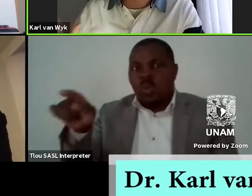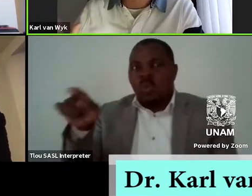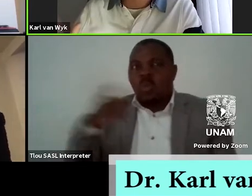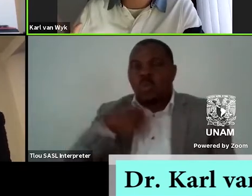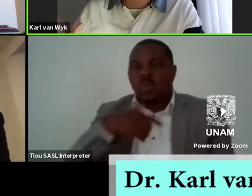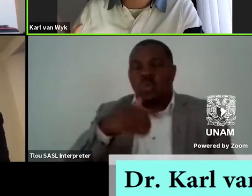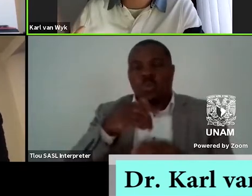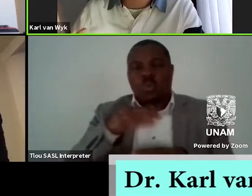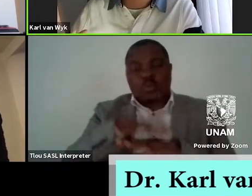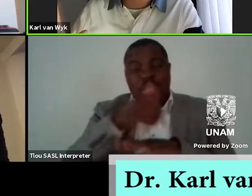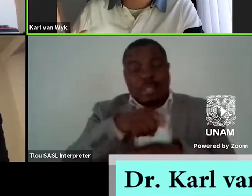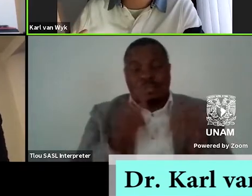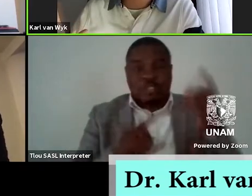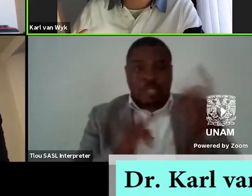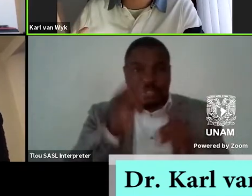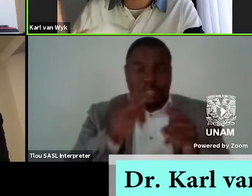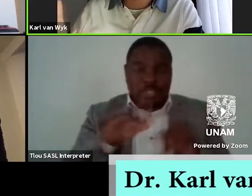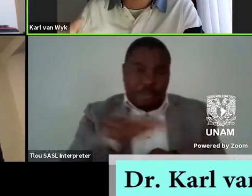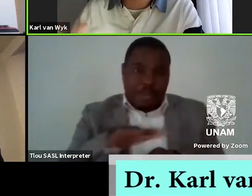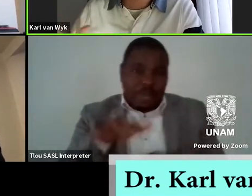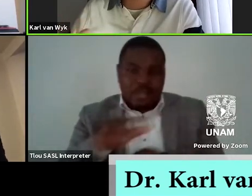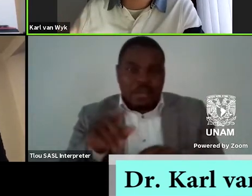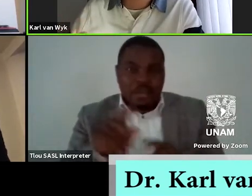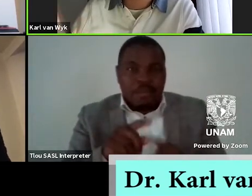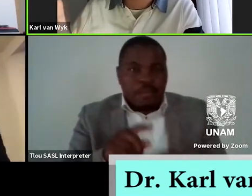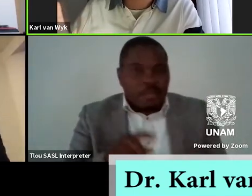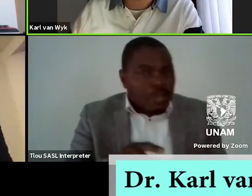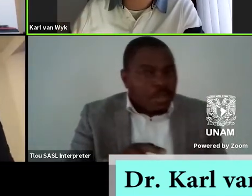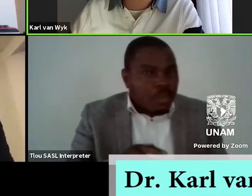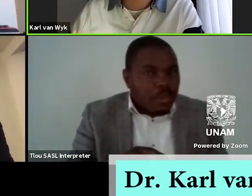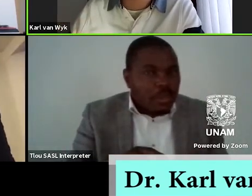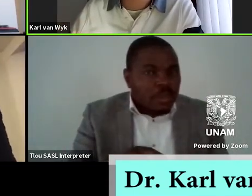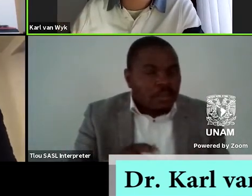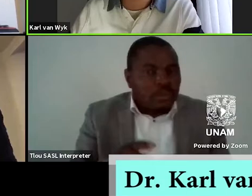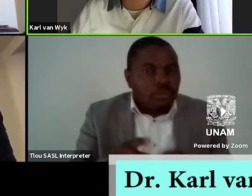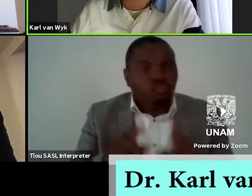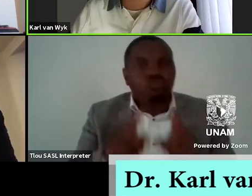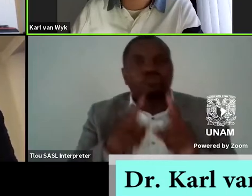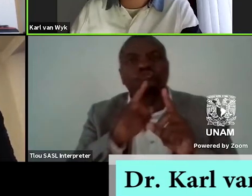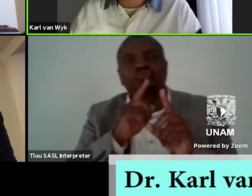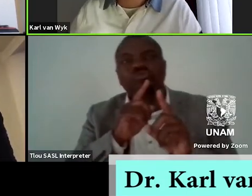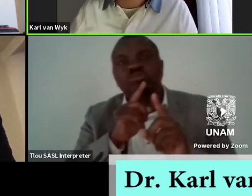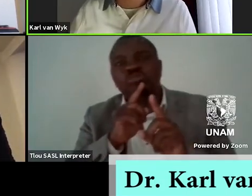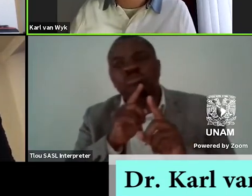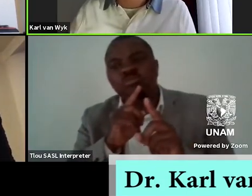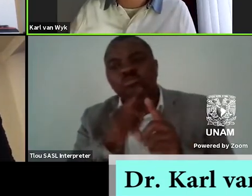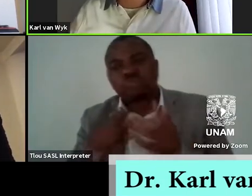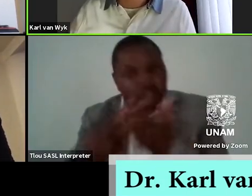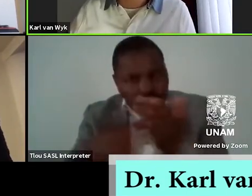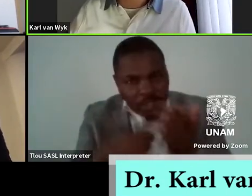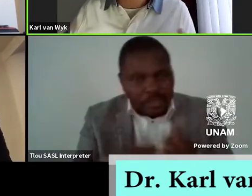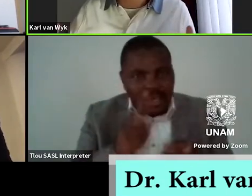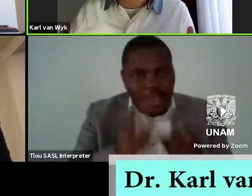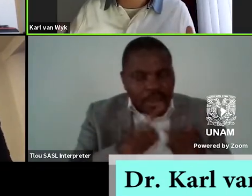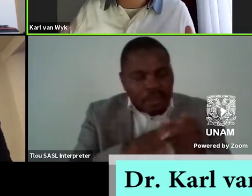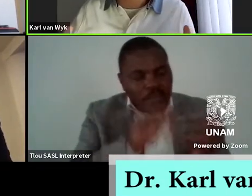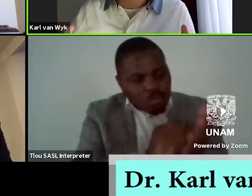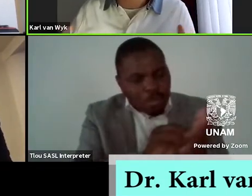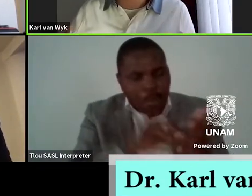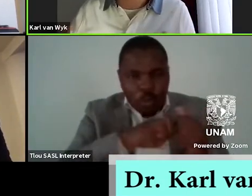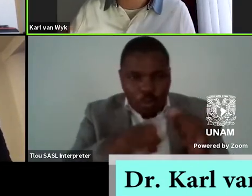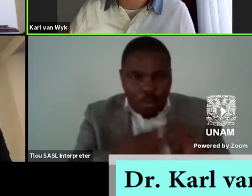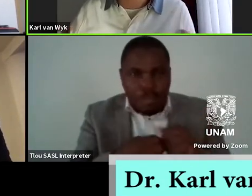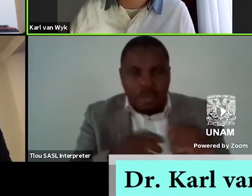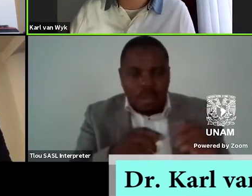and um sort of discussing and perhaps even problematizing how we um